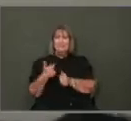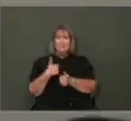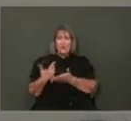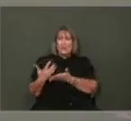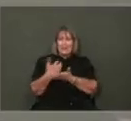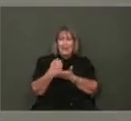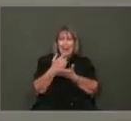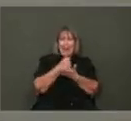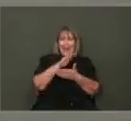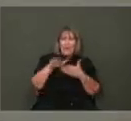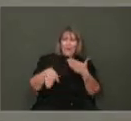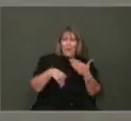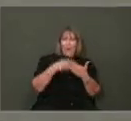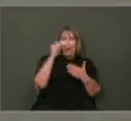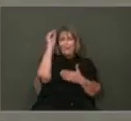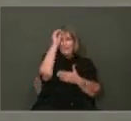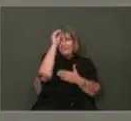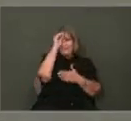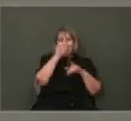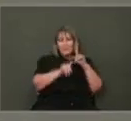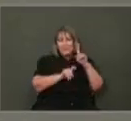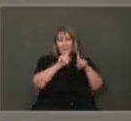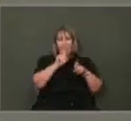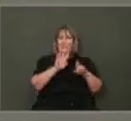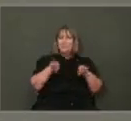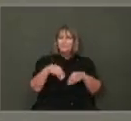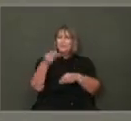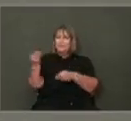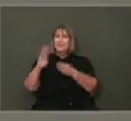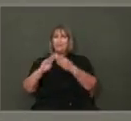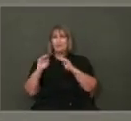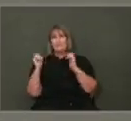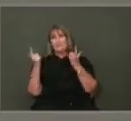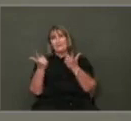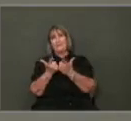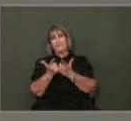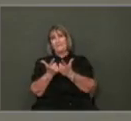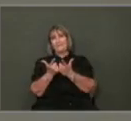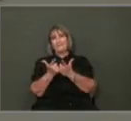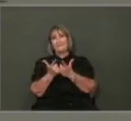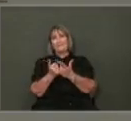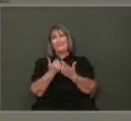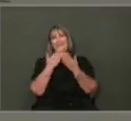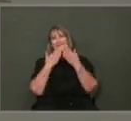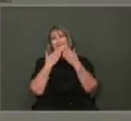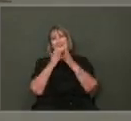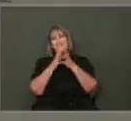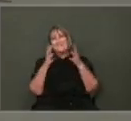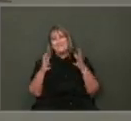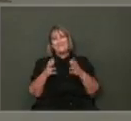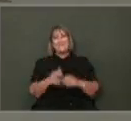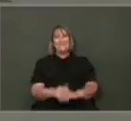Councilwoman and the rest of the Council. We appreciate the questions tonight. Thank you very much. Thank